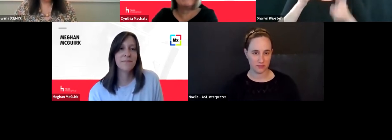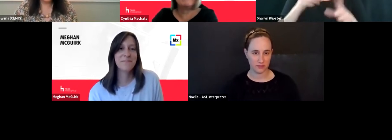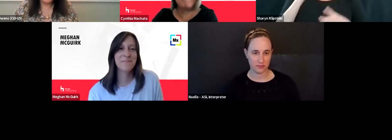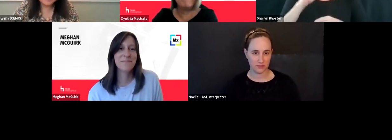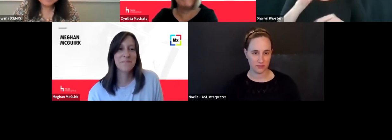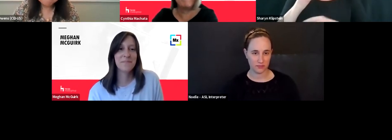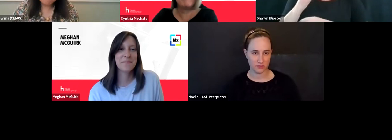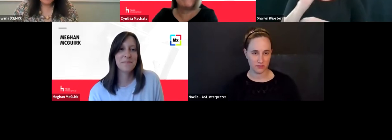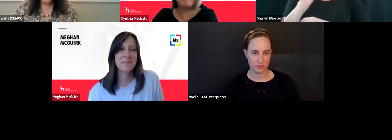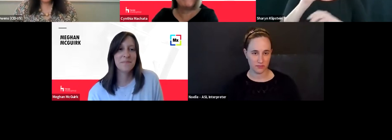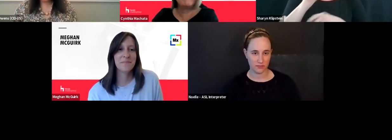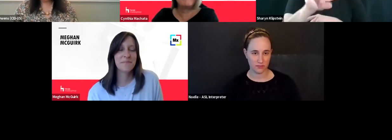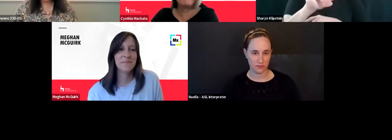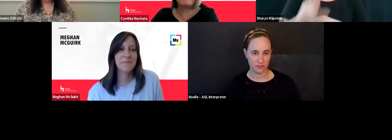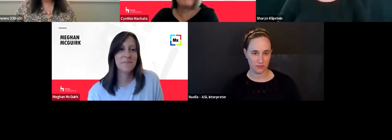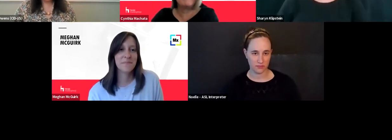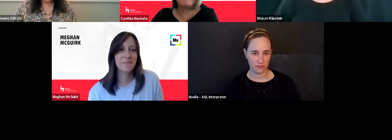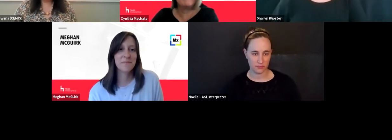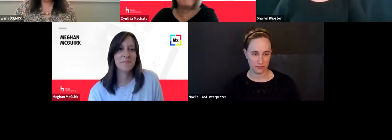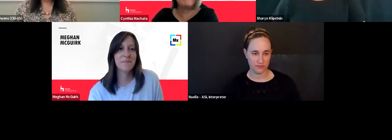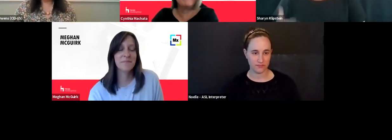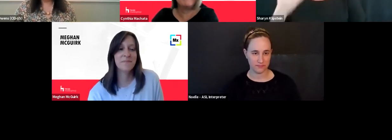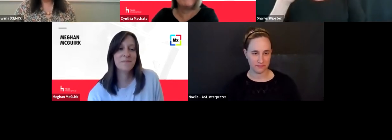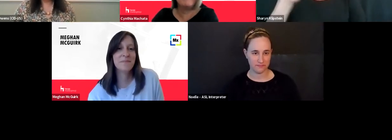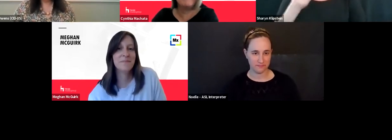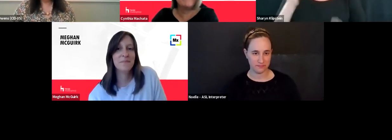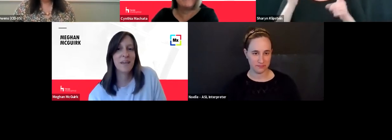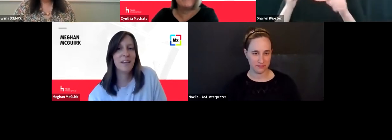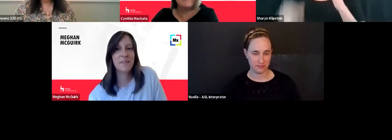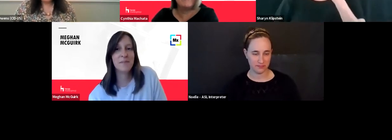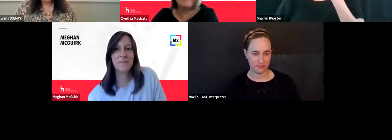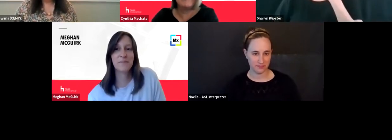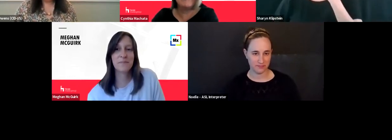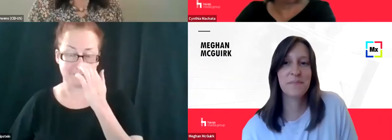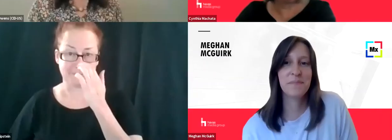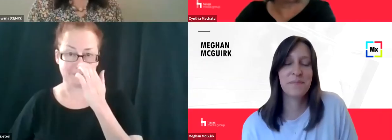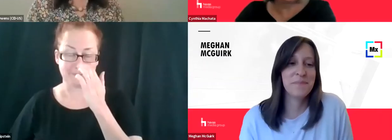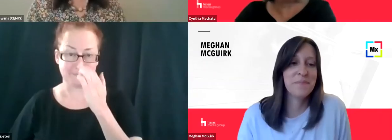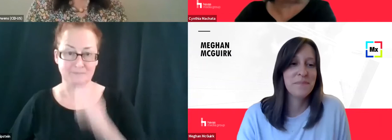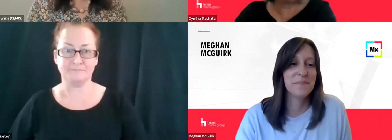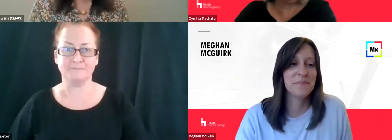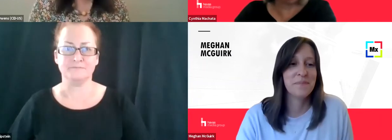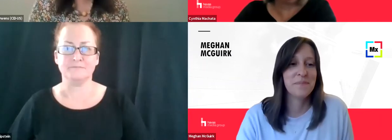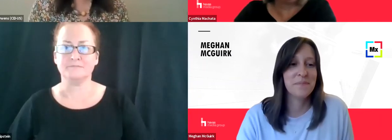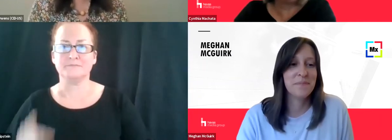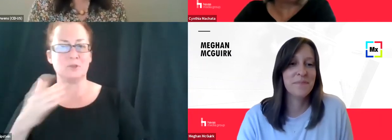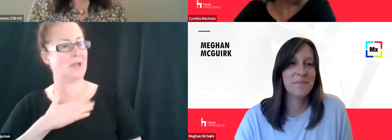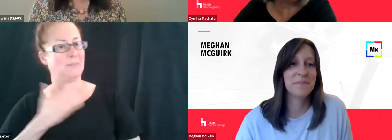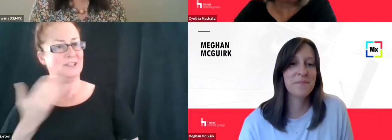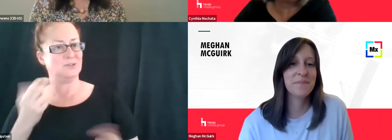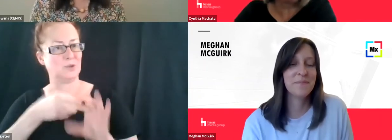at HAVUS Media. Welcome, Cynthia and Megan. Hello. Happy to be here today.